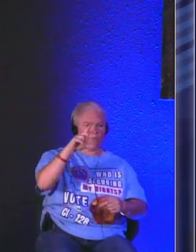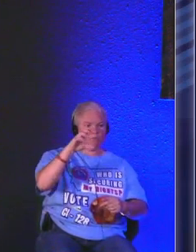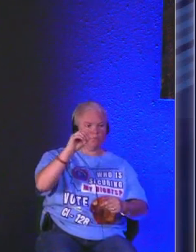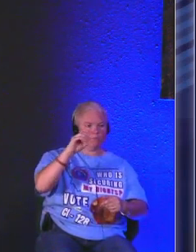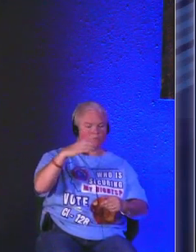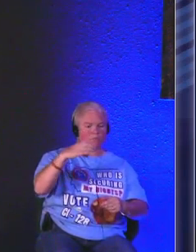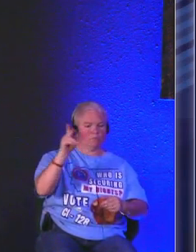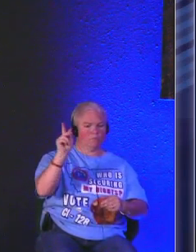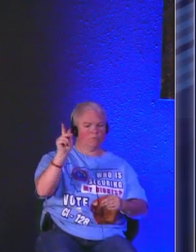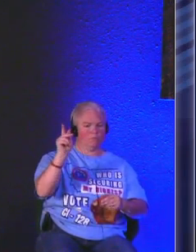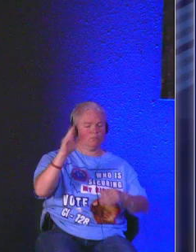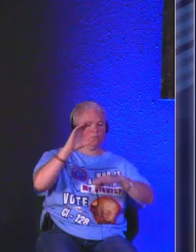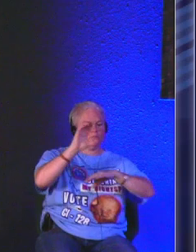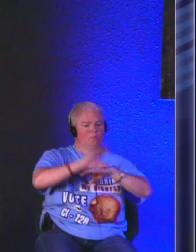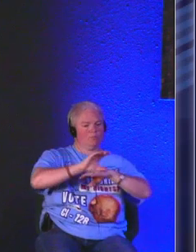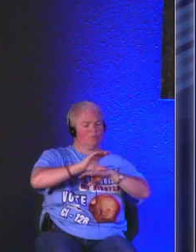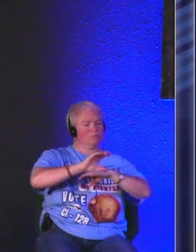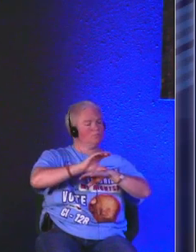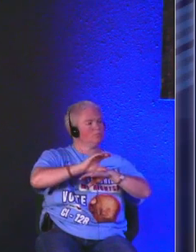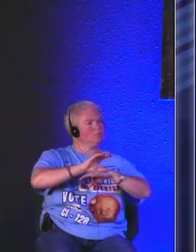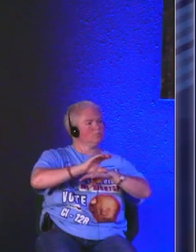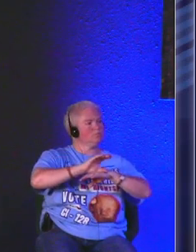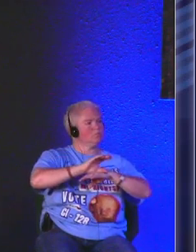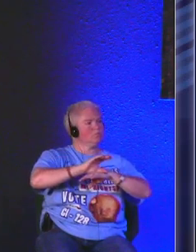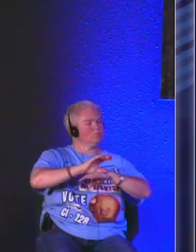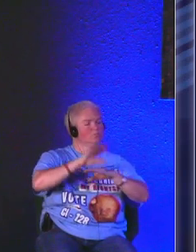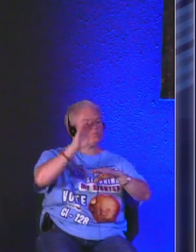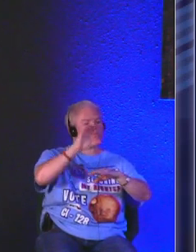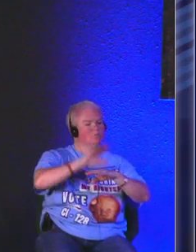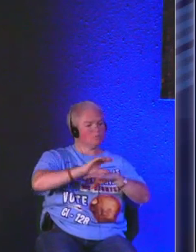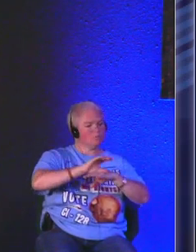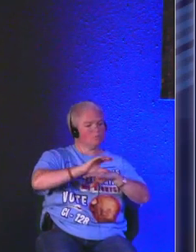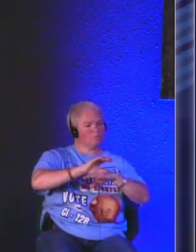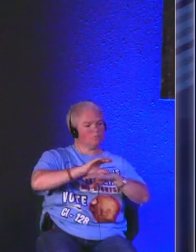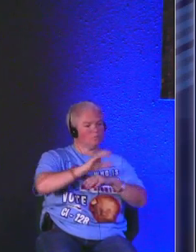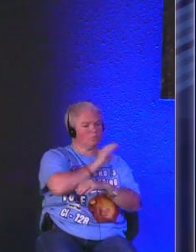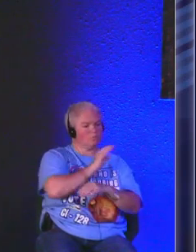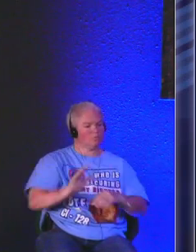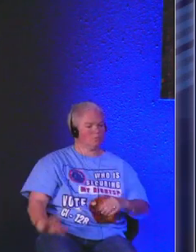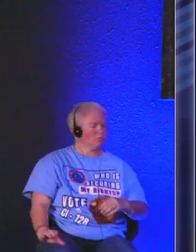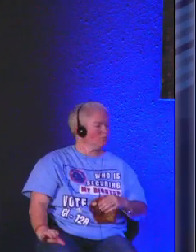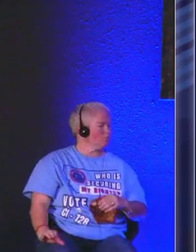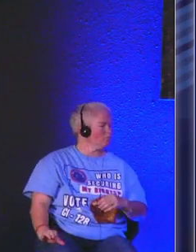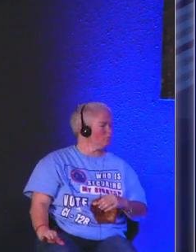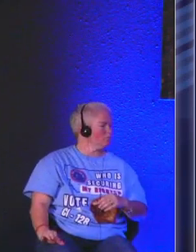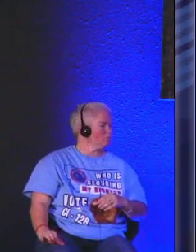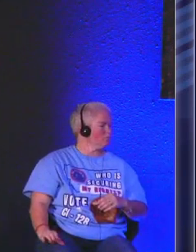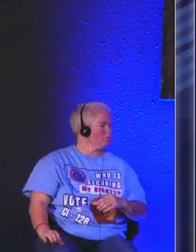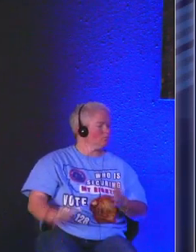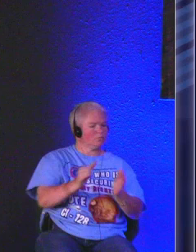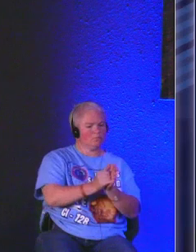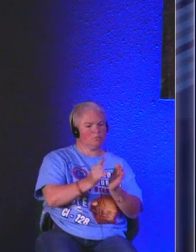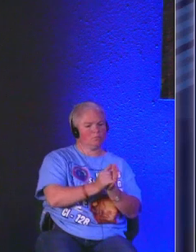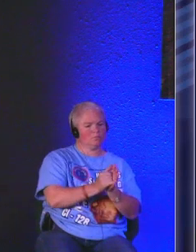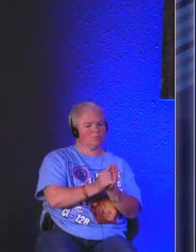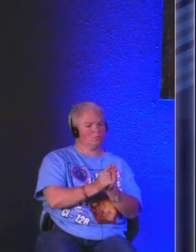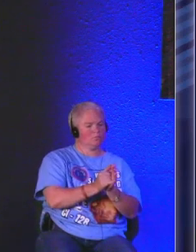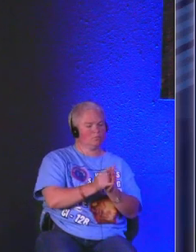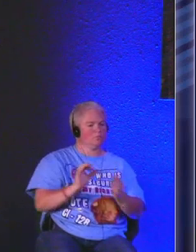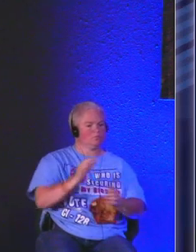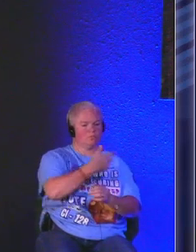and that is the church right the body of Christ now unfortunately